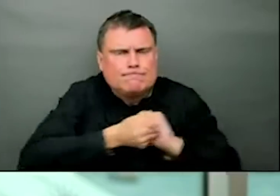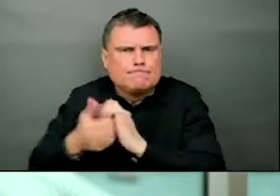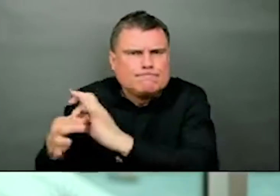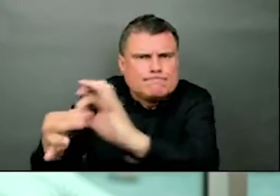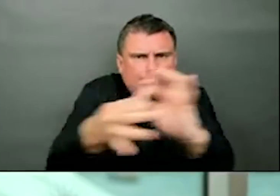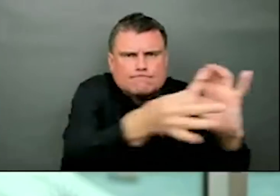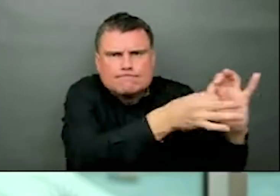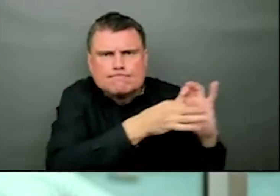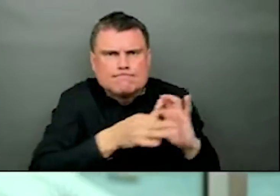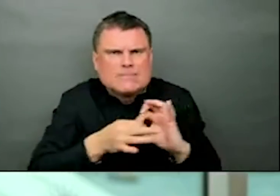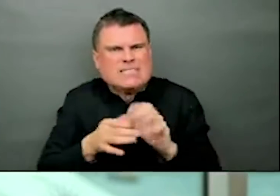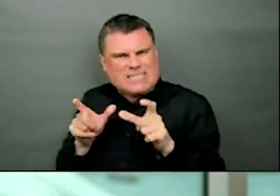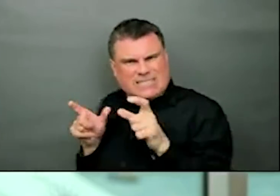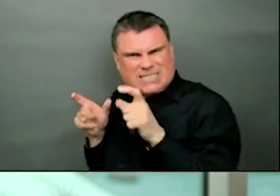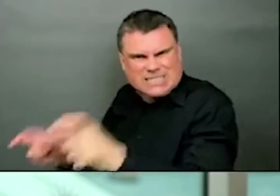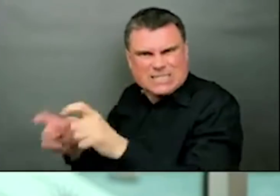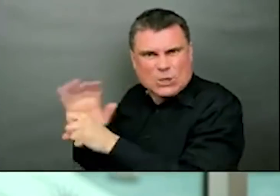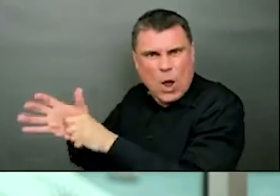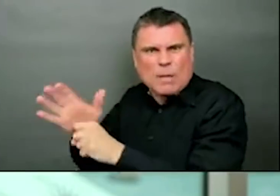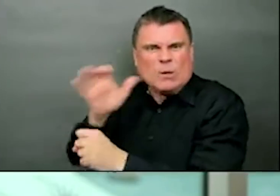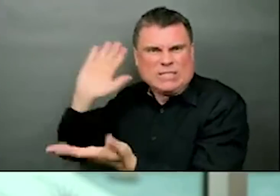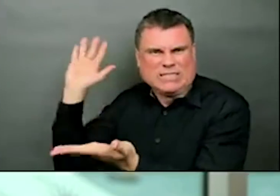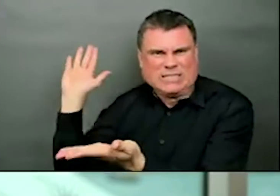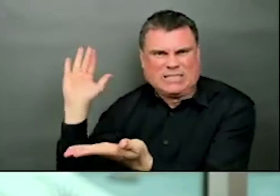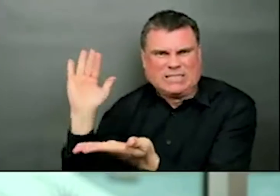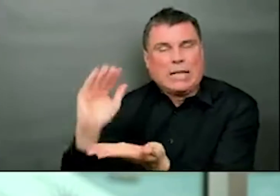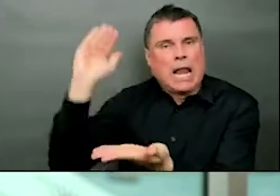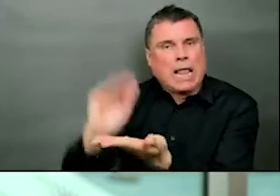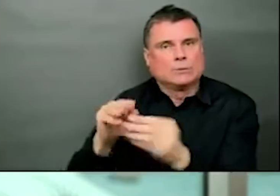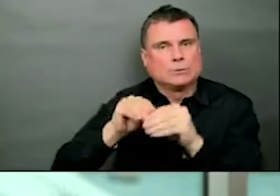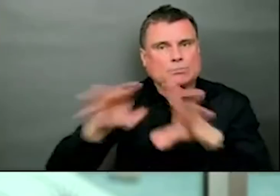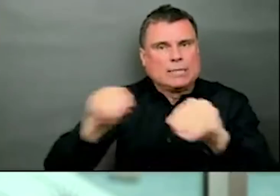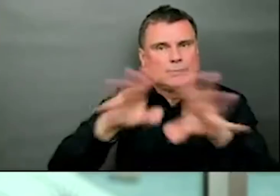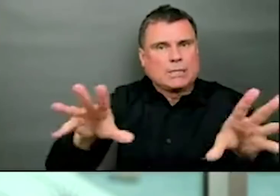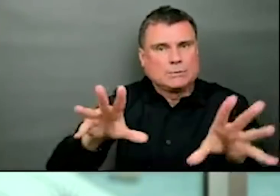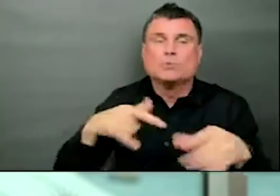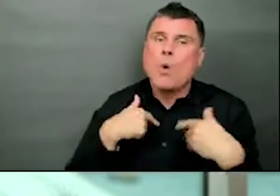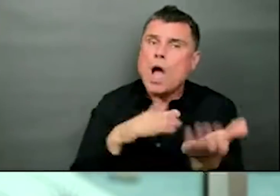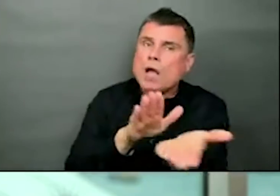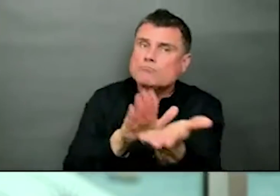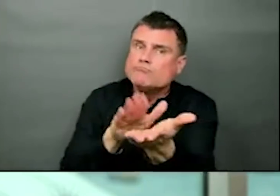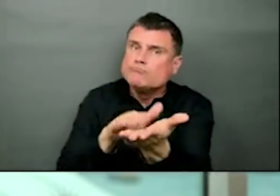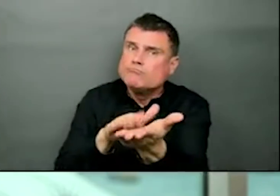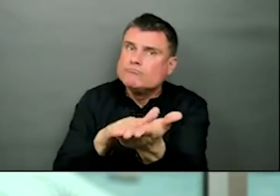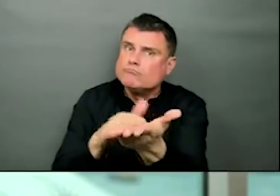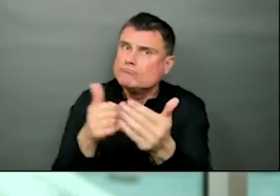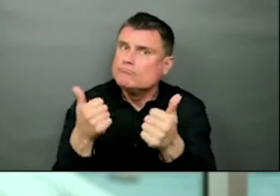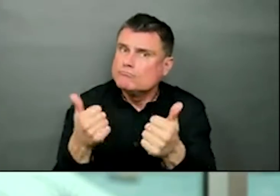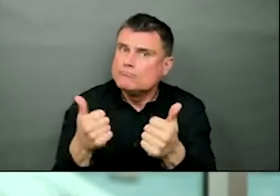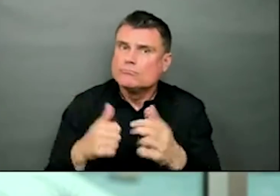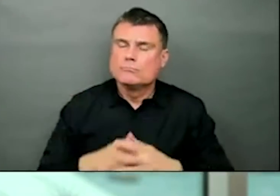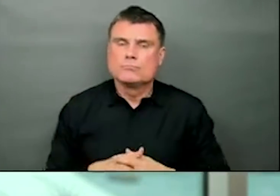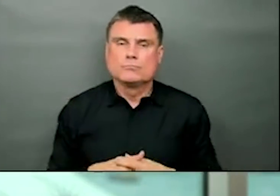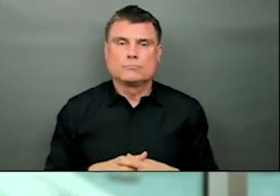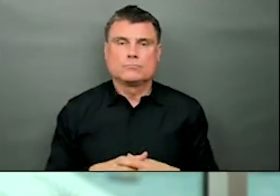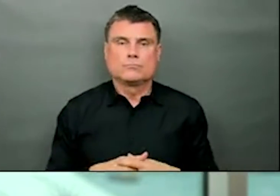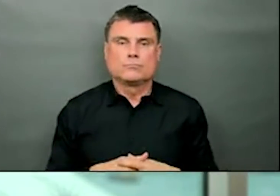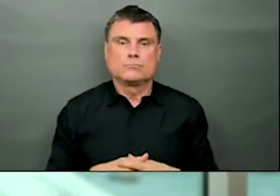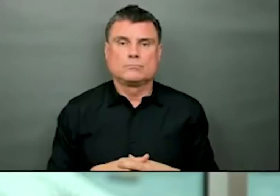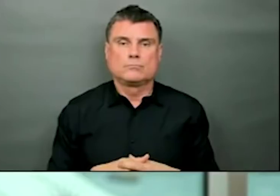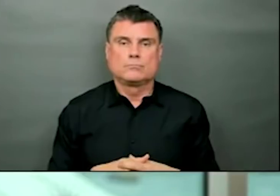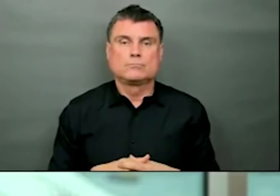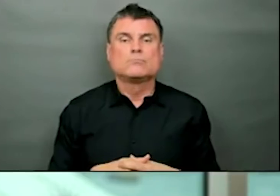shown that in the last couple of weeks and I wanted to acknowledge that. On Thursday we also update you on the surgical renewal commitment.